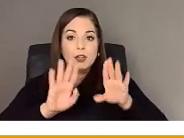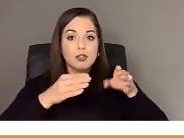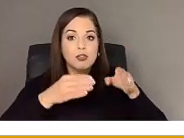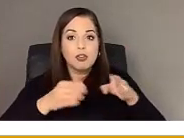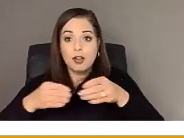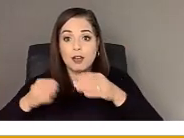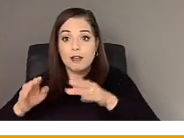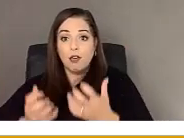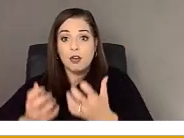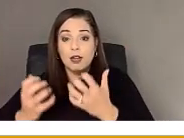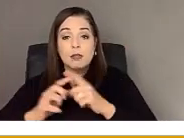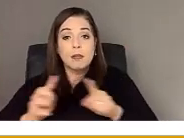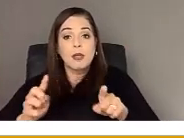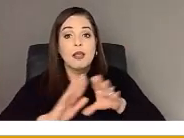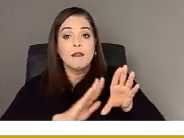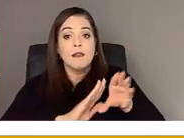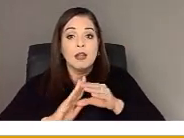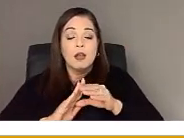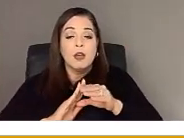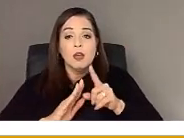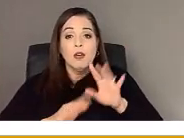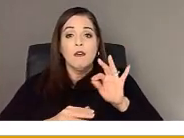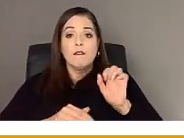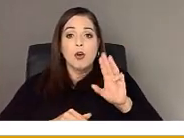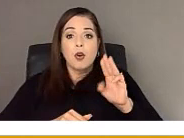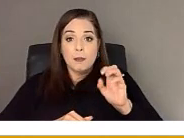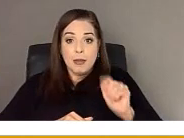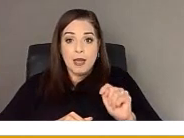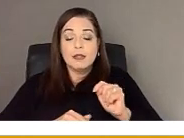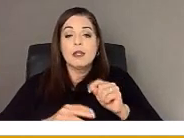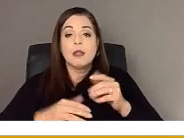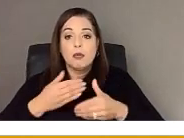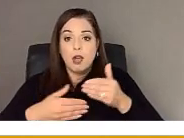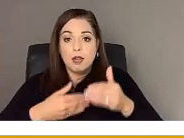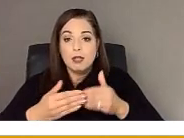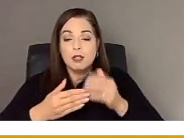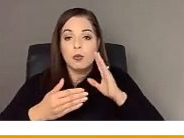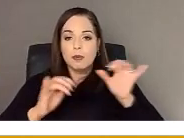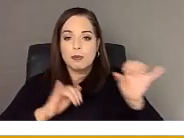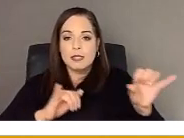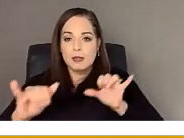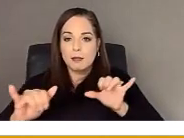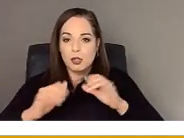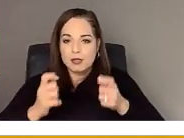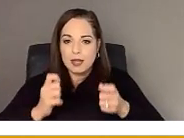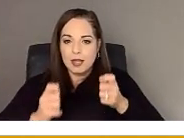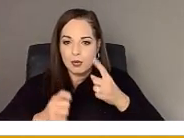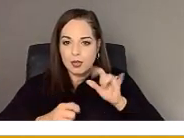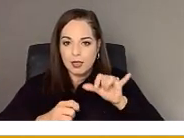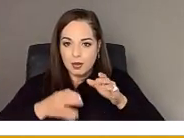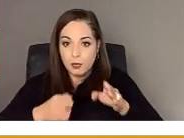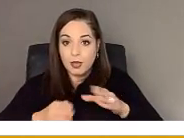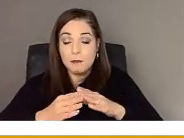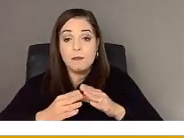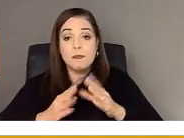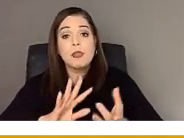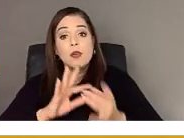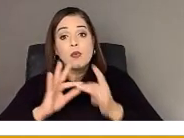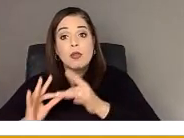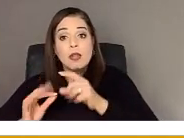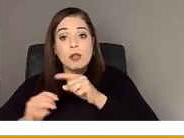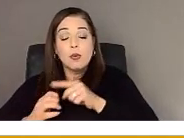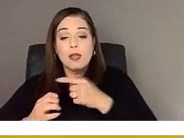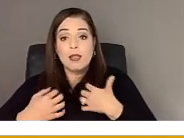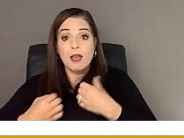format and the process of tailoring to an audience will be similar. In terms of health coaches at the target audience,